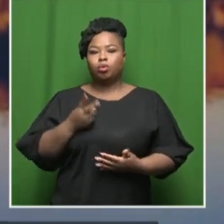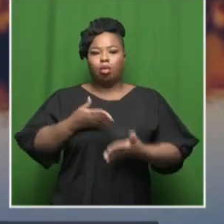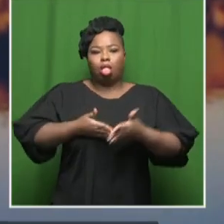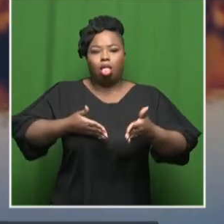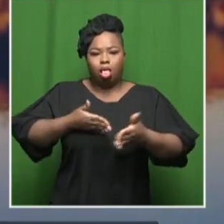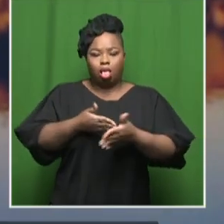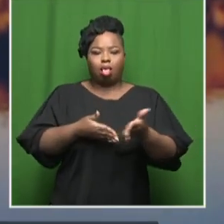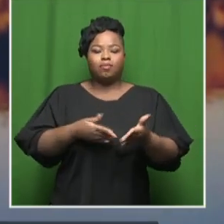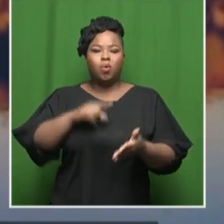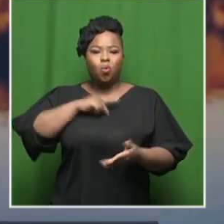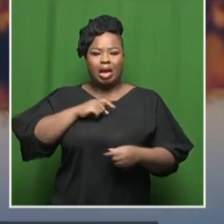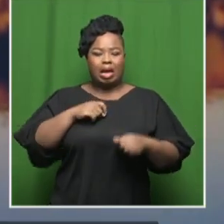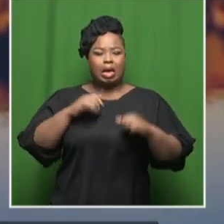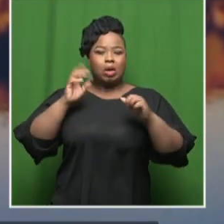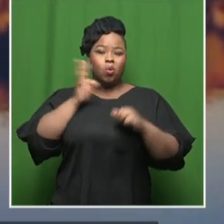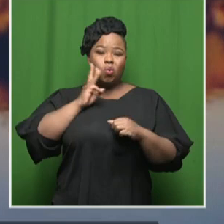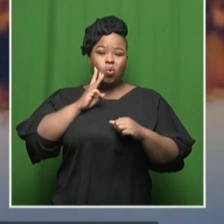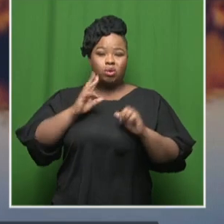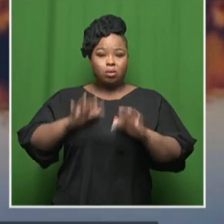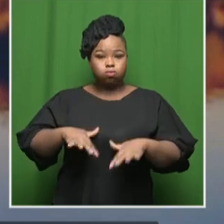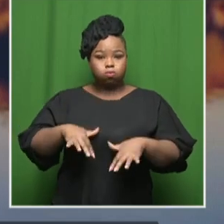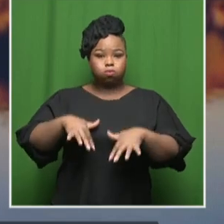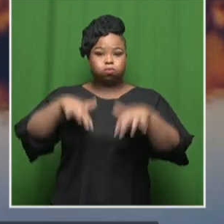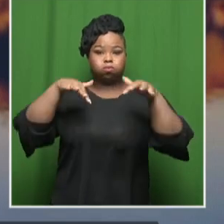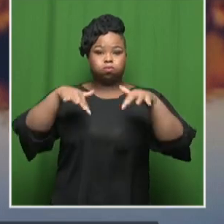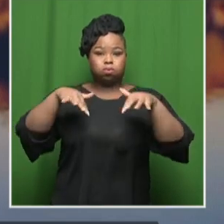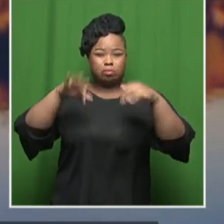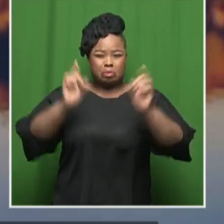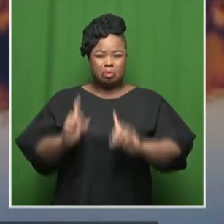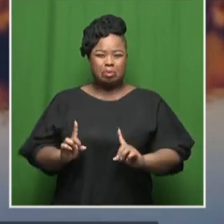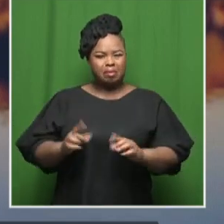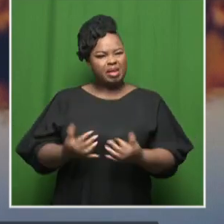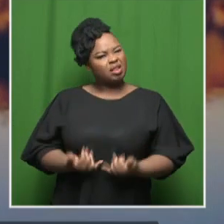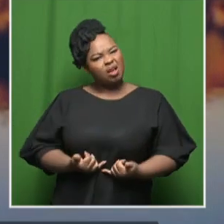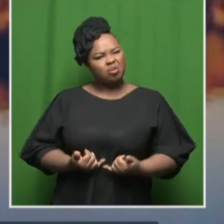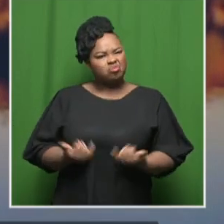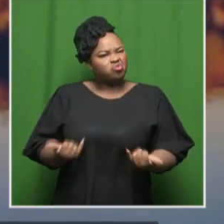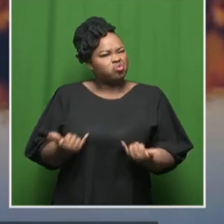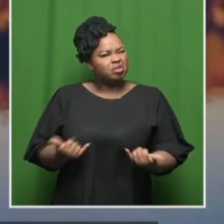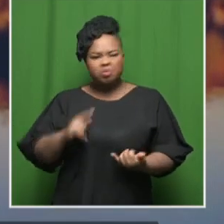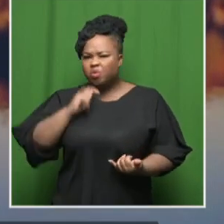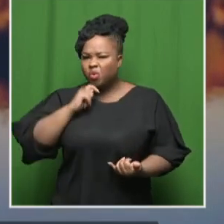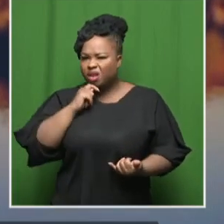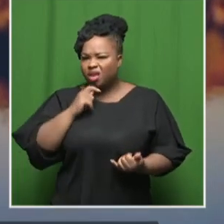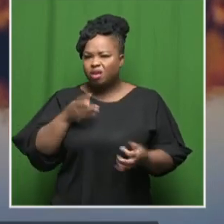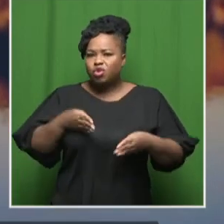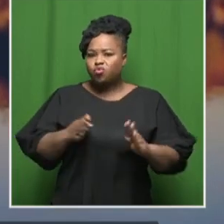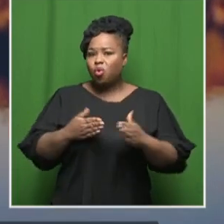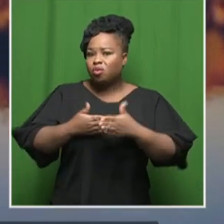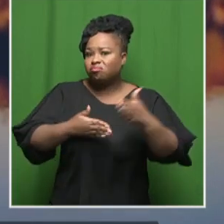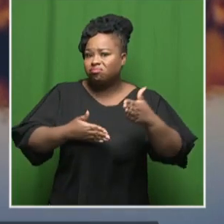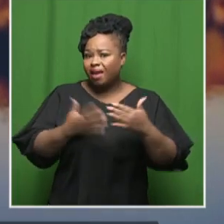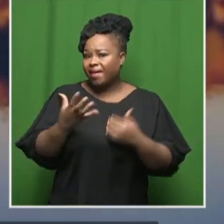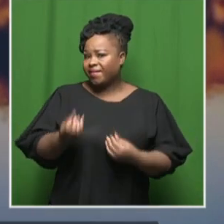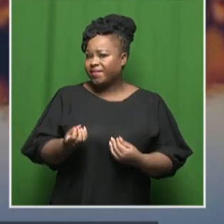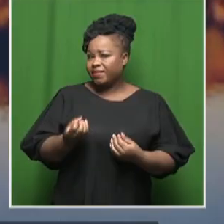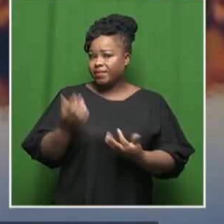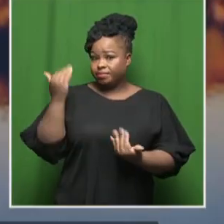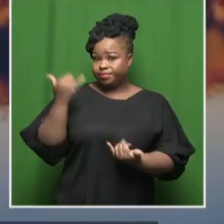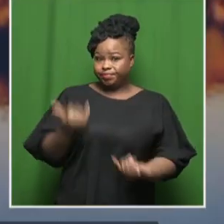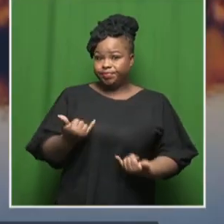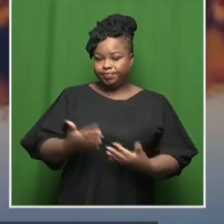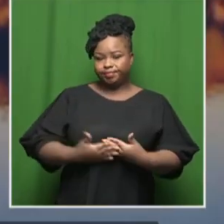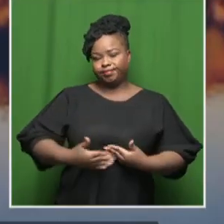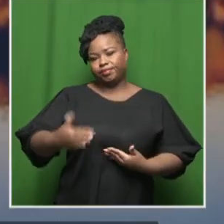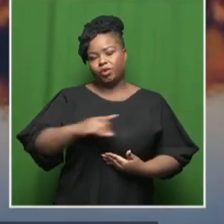of the storms. But in terms of road closures, do we have any, and expectations for today as well? I imagine